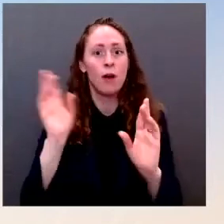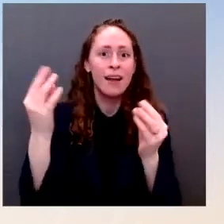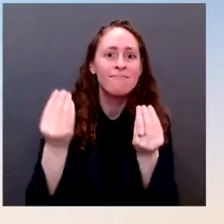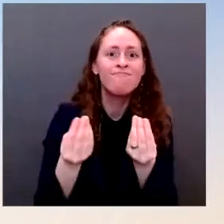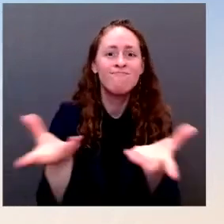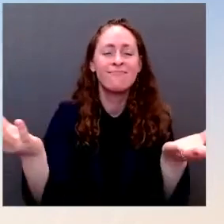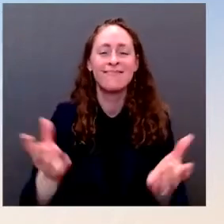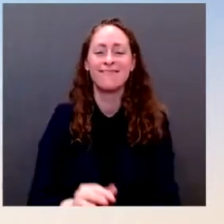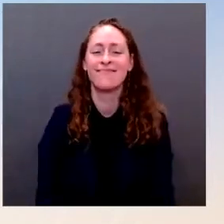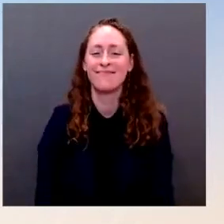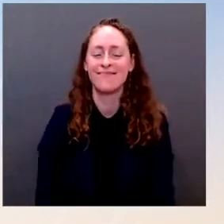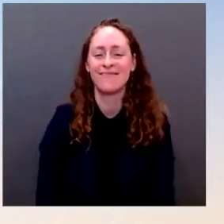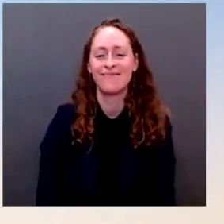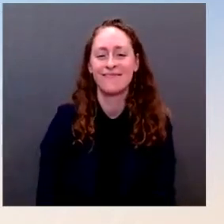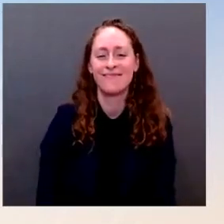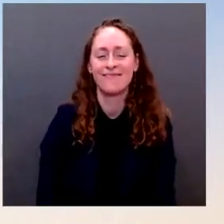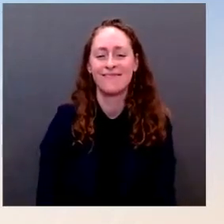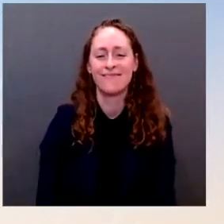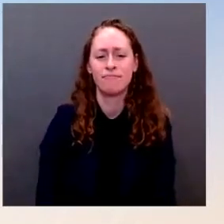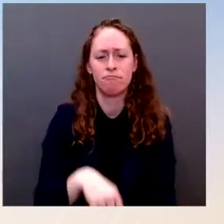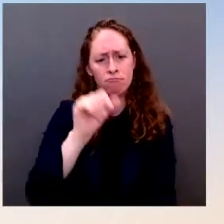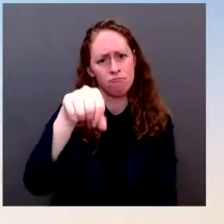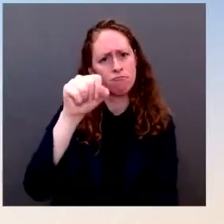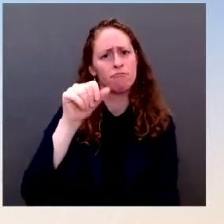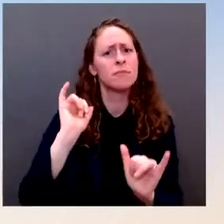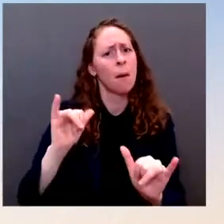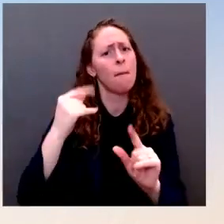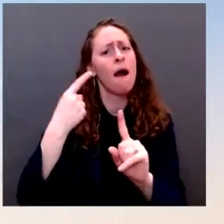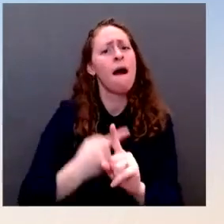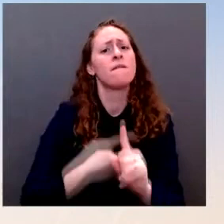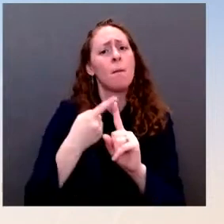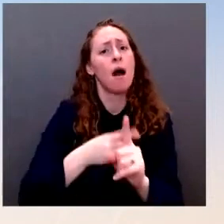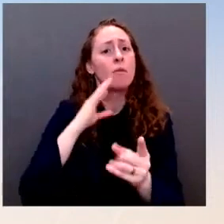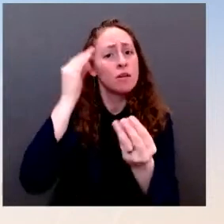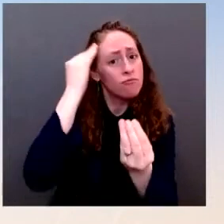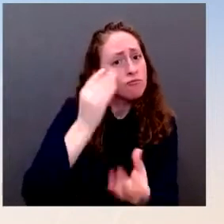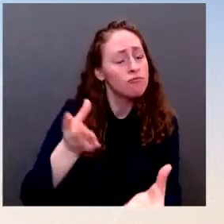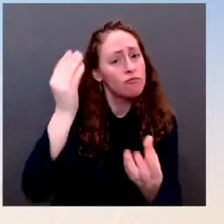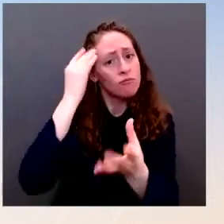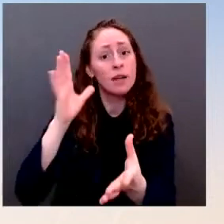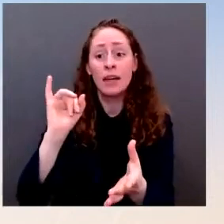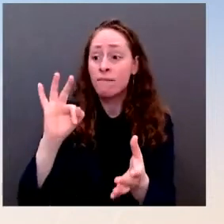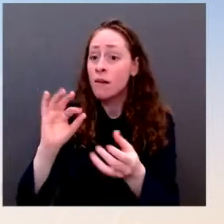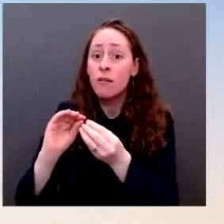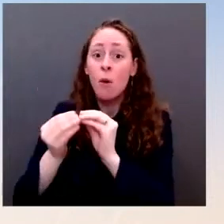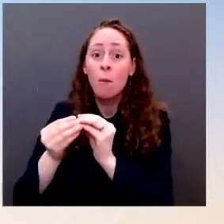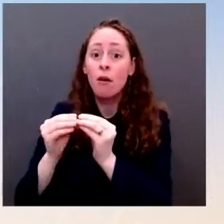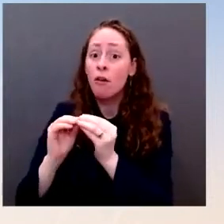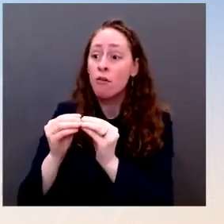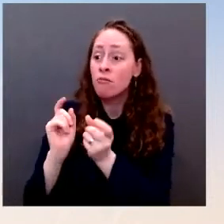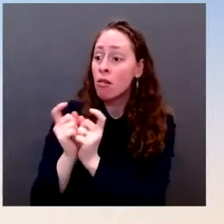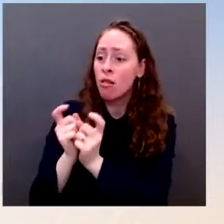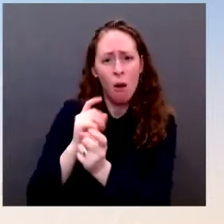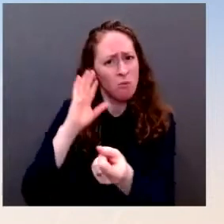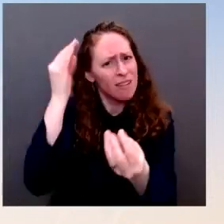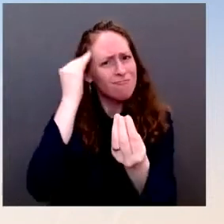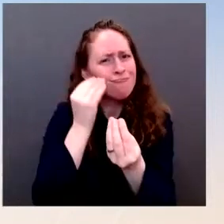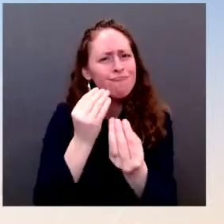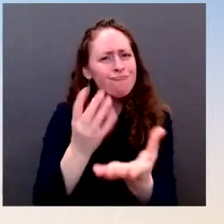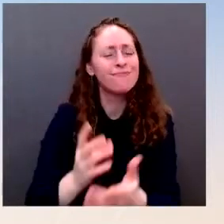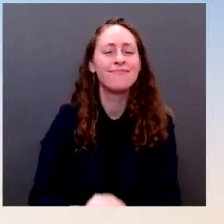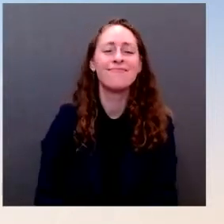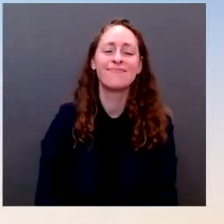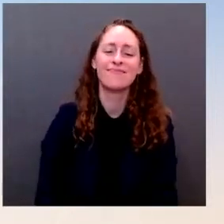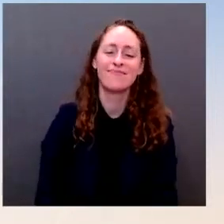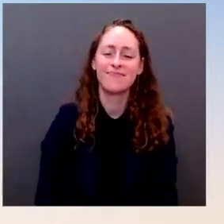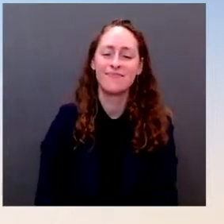when the- when their assessments change. Go ahead. President Xi and Putin met on today, I guess, and released a